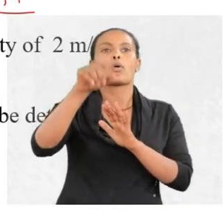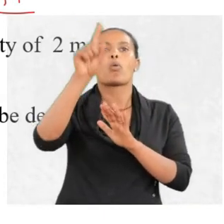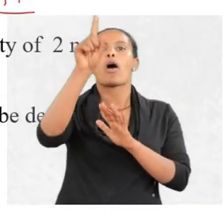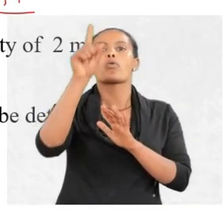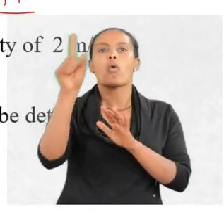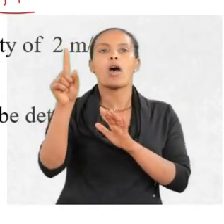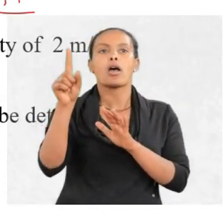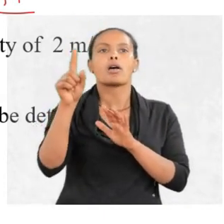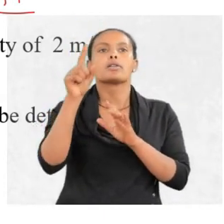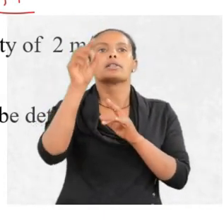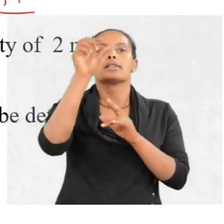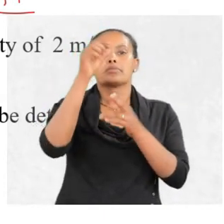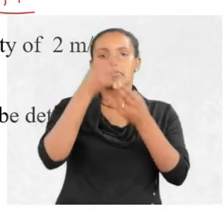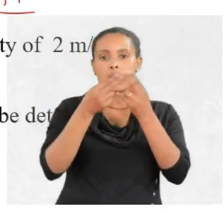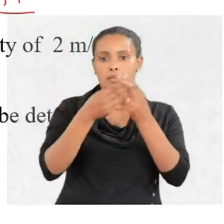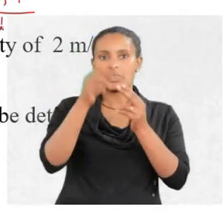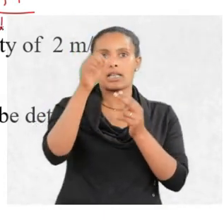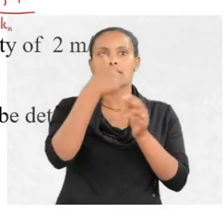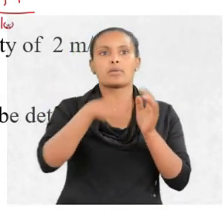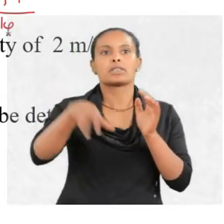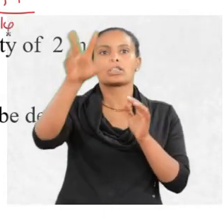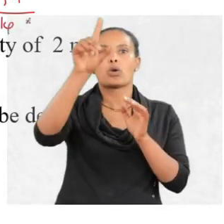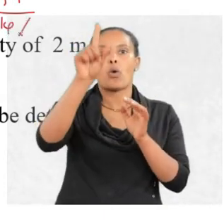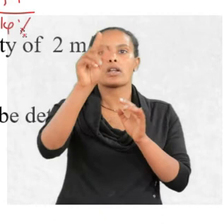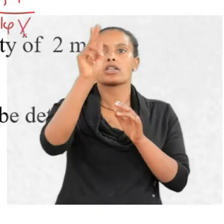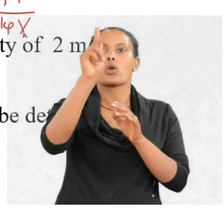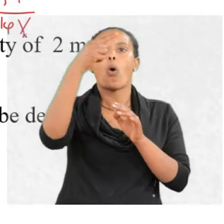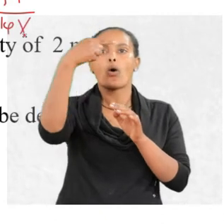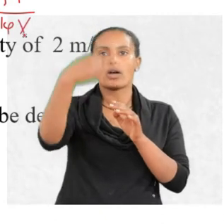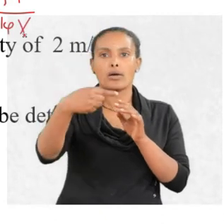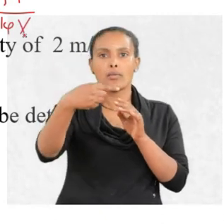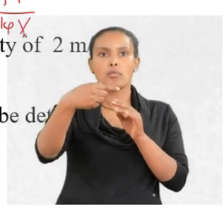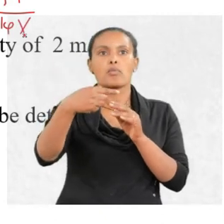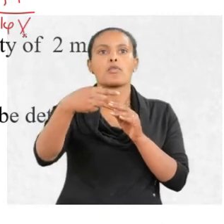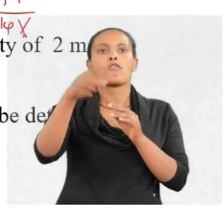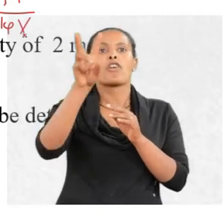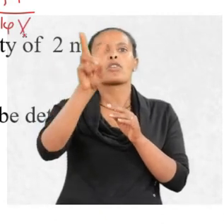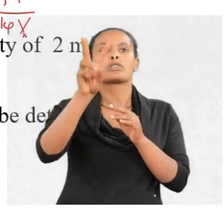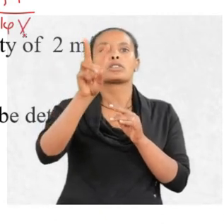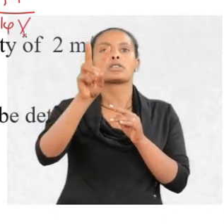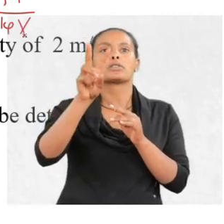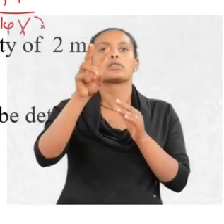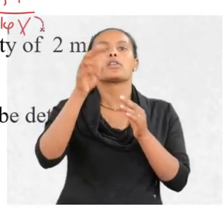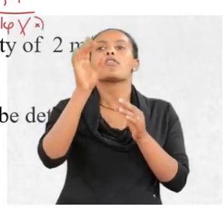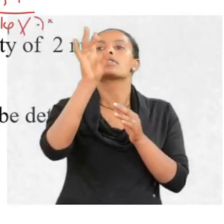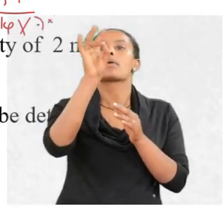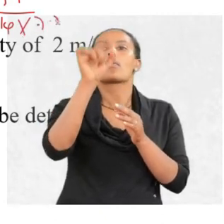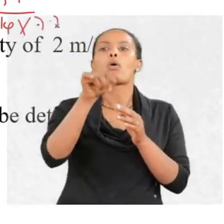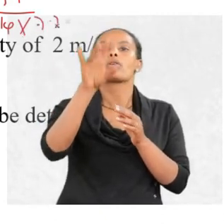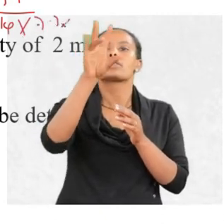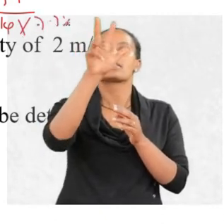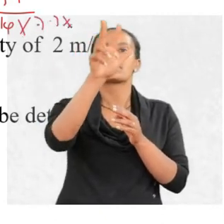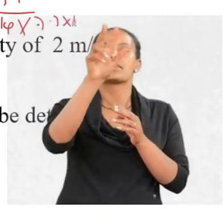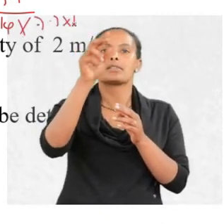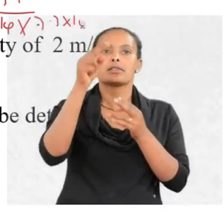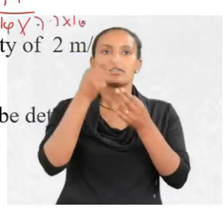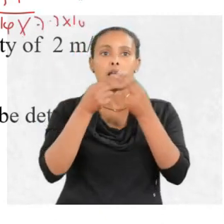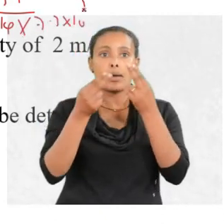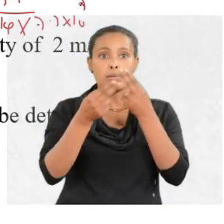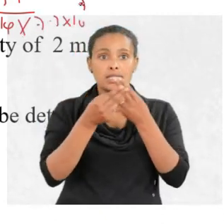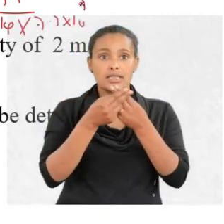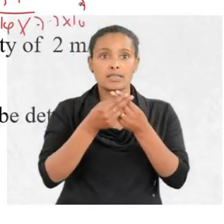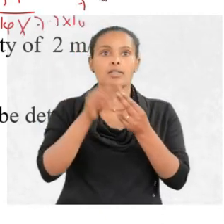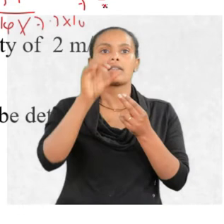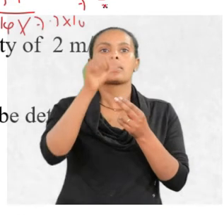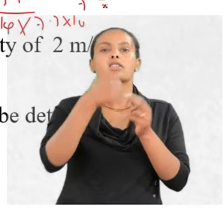times 10 to the power of minus 31 kilogram times velocity of the electron is this, 7.3 times 10 to the power